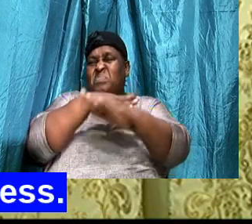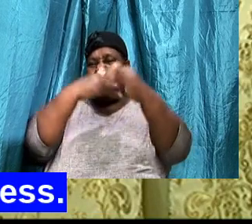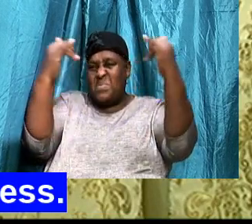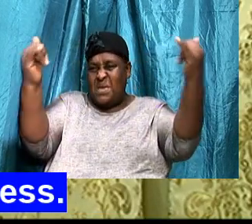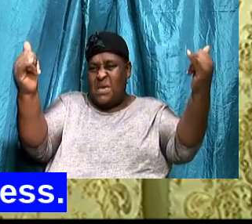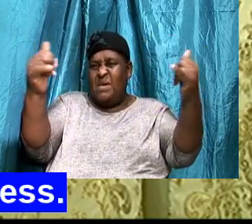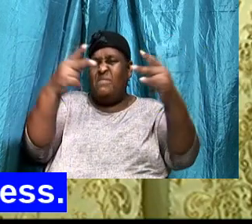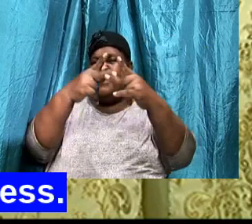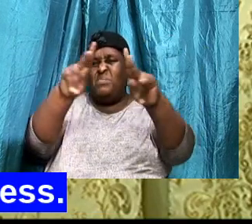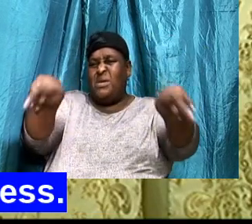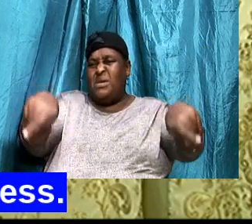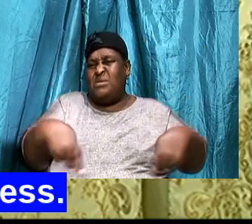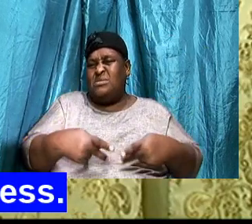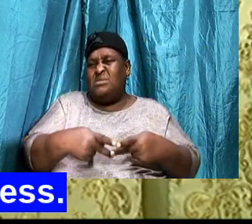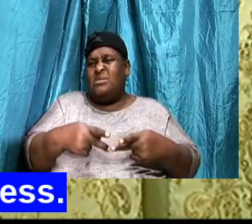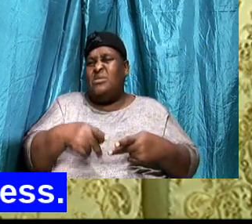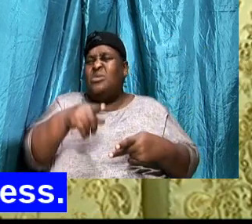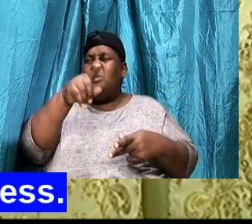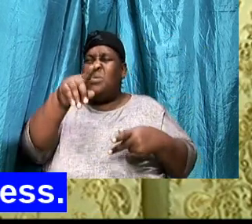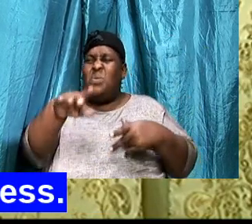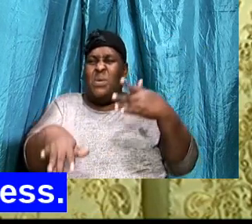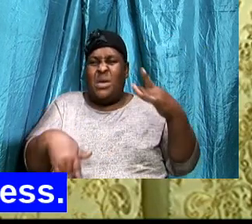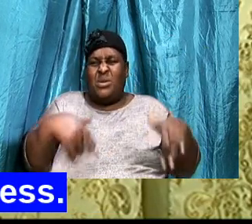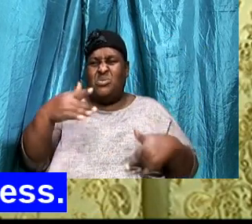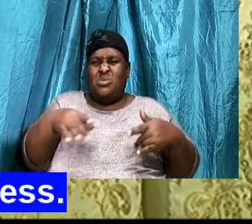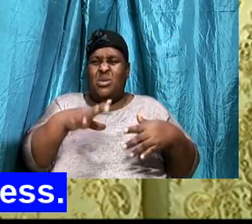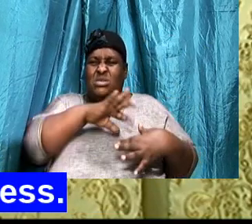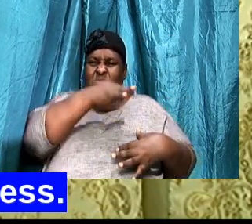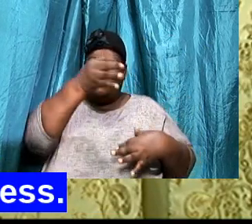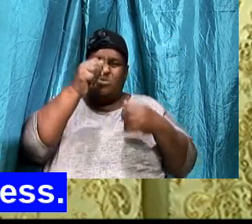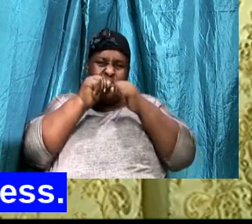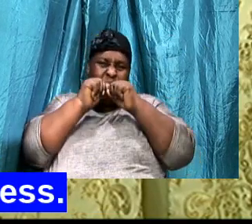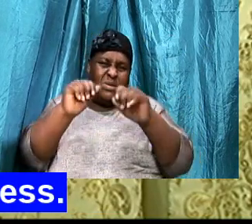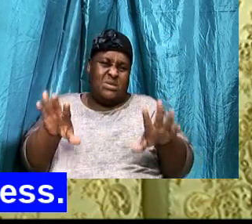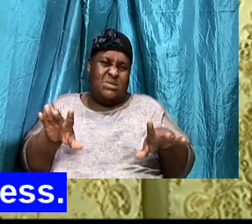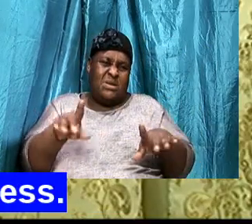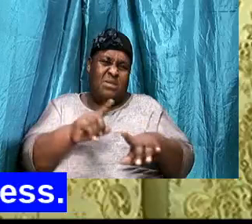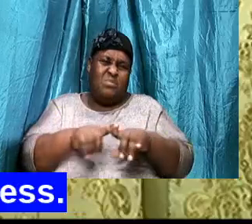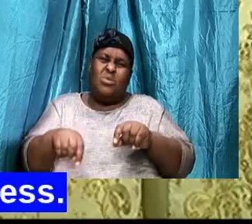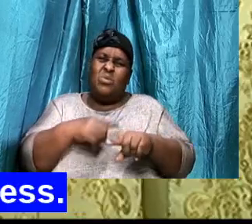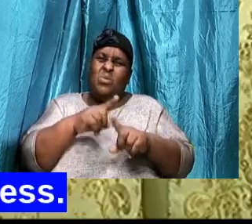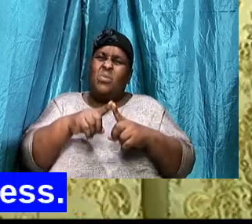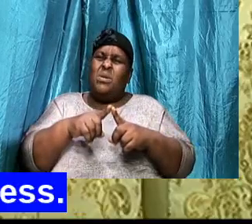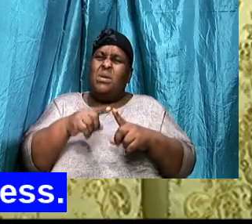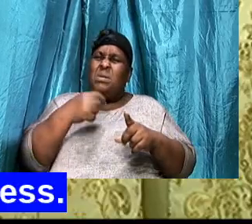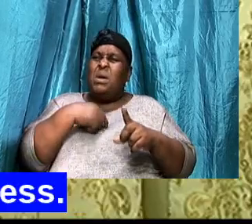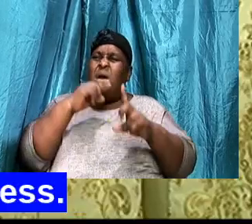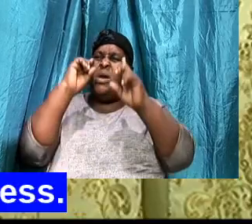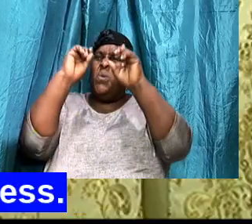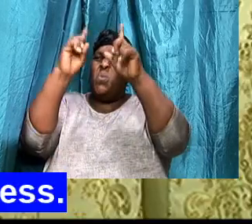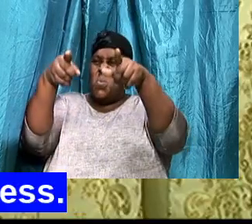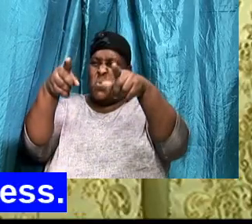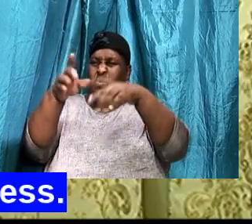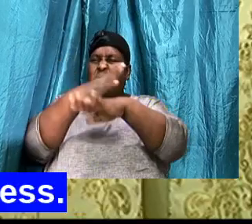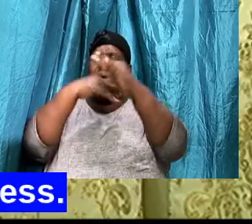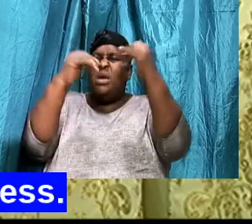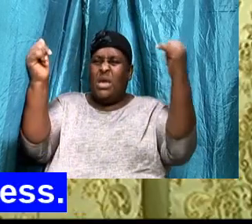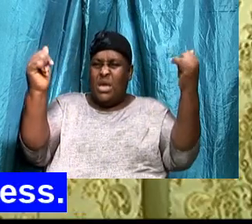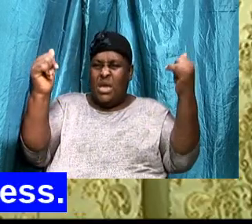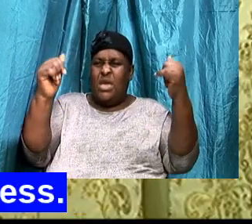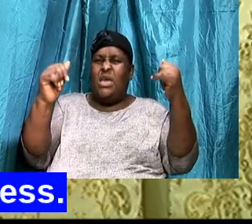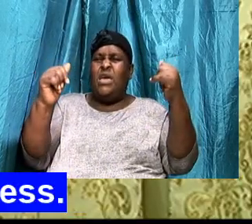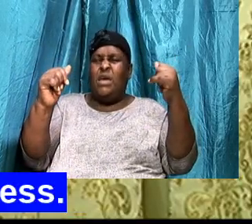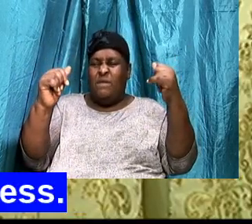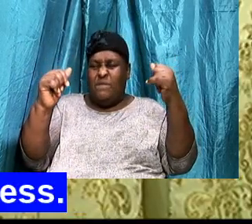And you are, Enjoying the spiritual blessing, But when I get there, When I get there, You are going to sing, And shout, When you